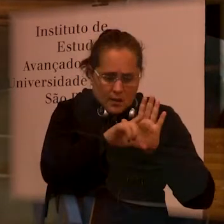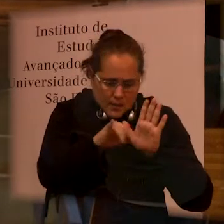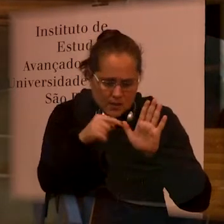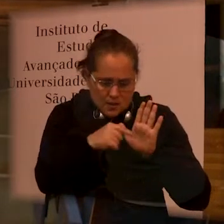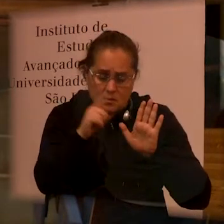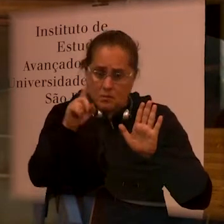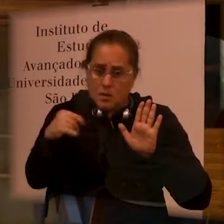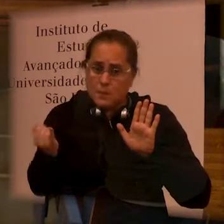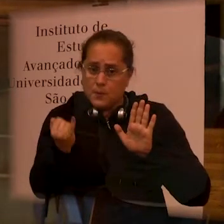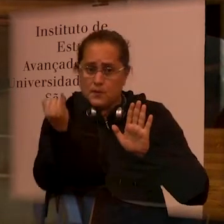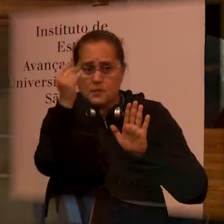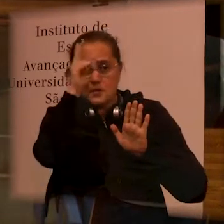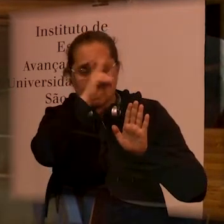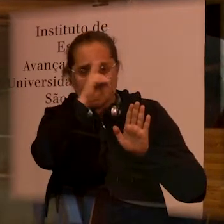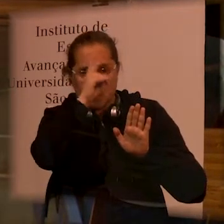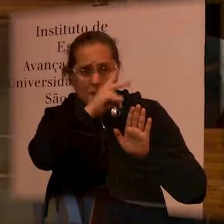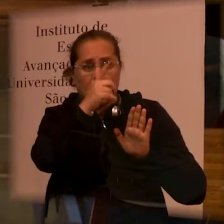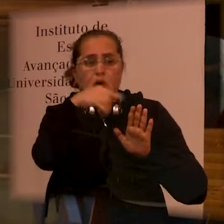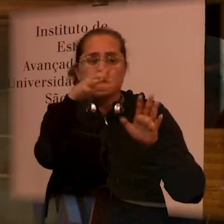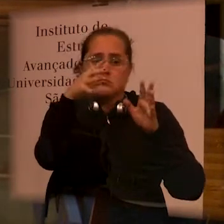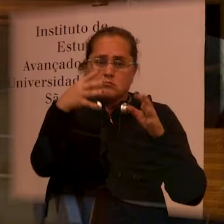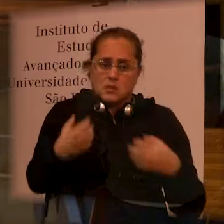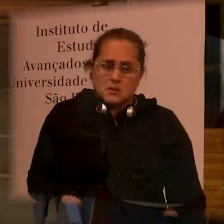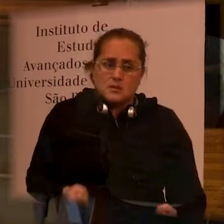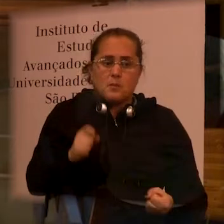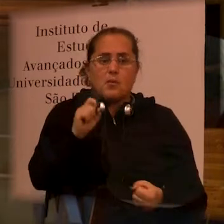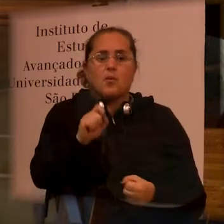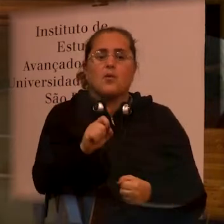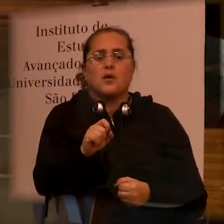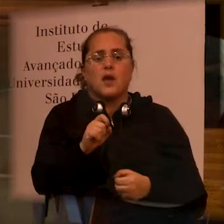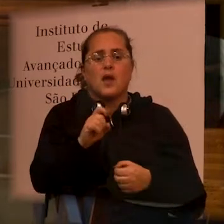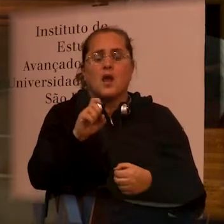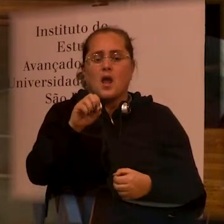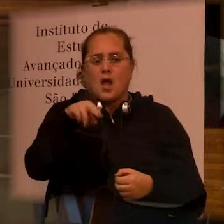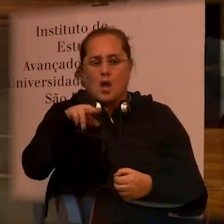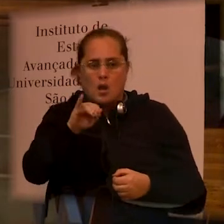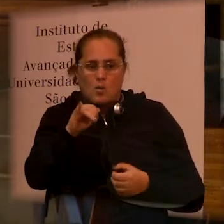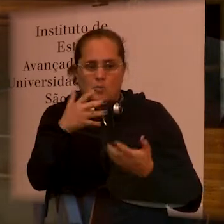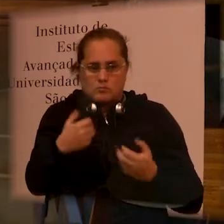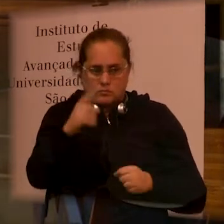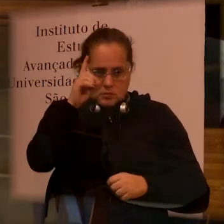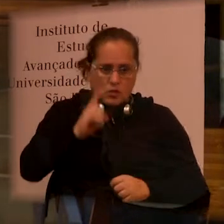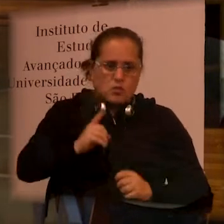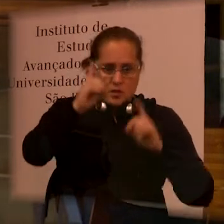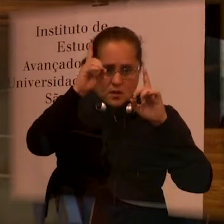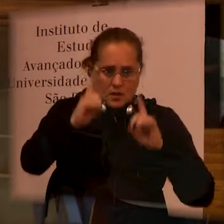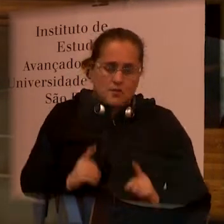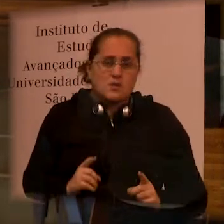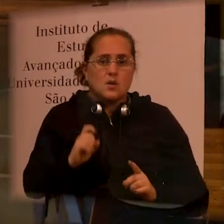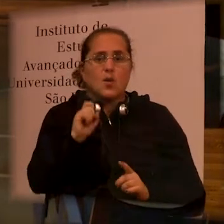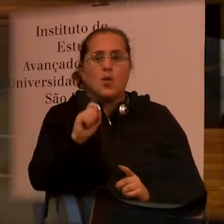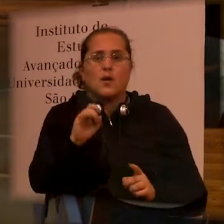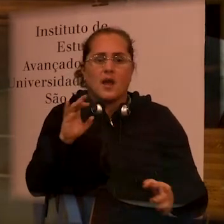legislation, it's important to remind you that we adopted of the convention, the OUN, as a status of